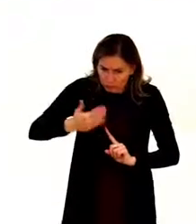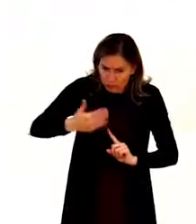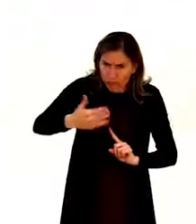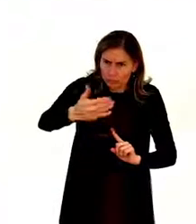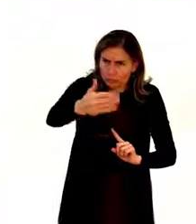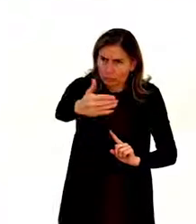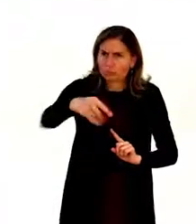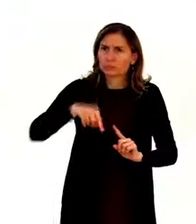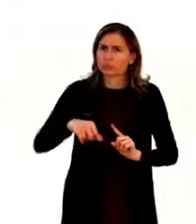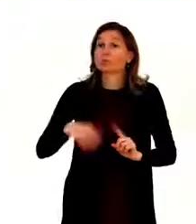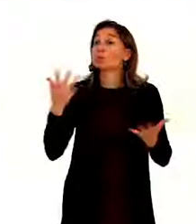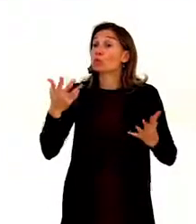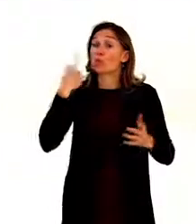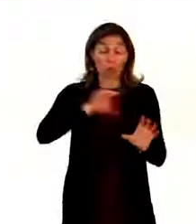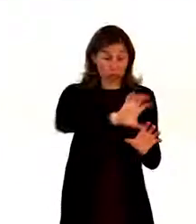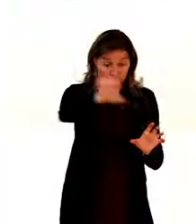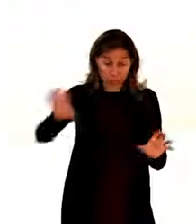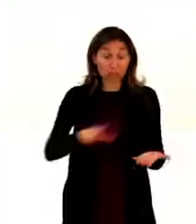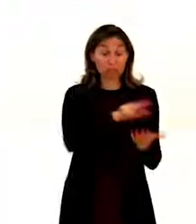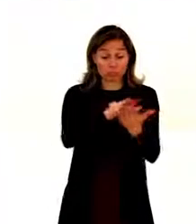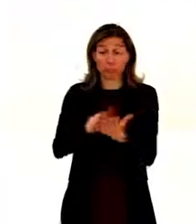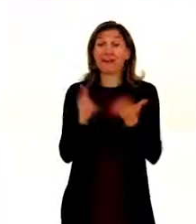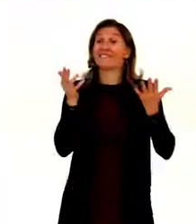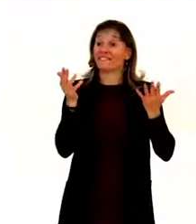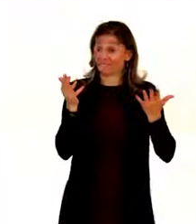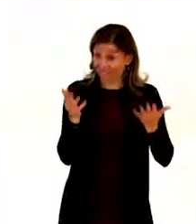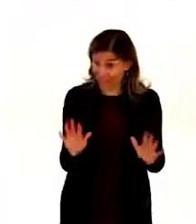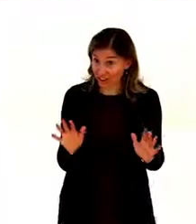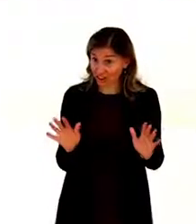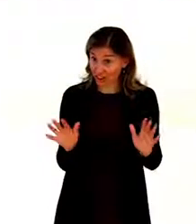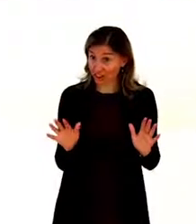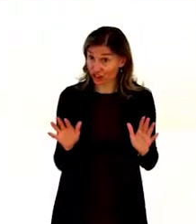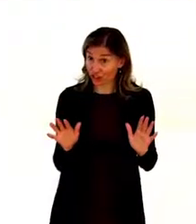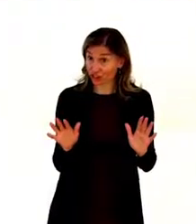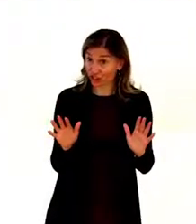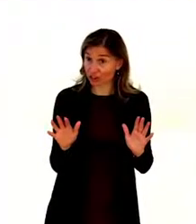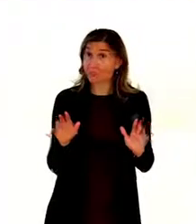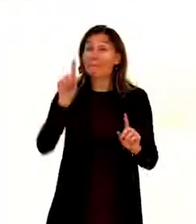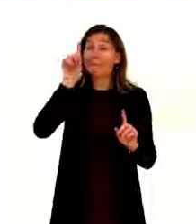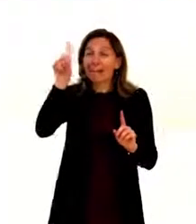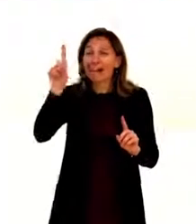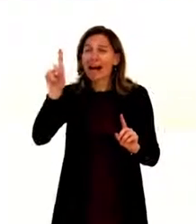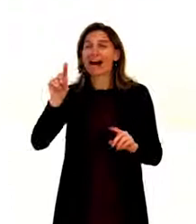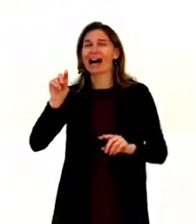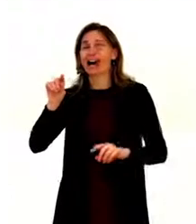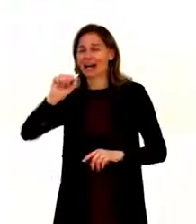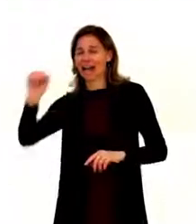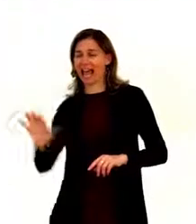countries in Europe have ratified it. There are some countries in Central Asia,